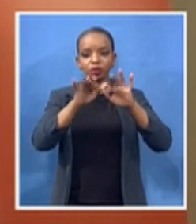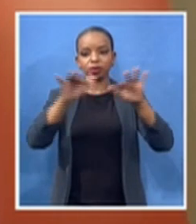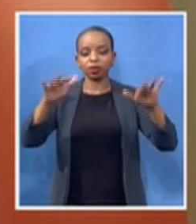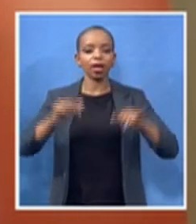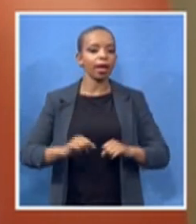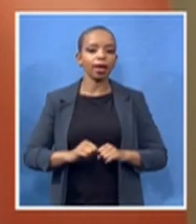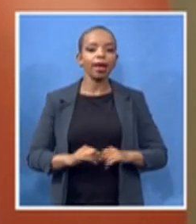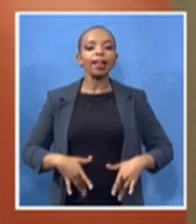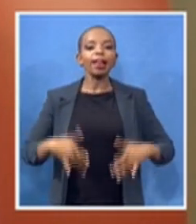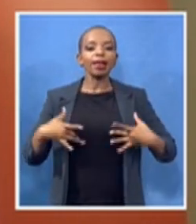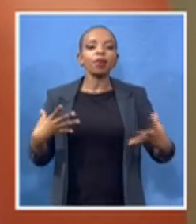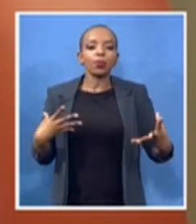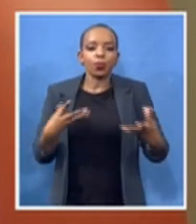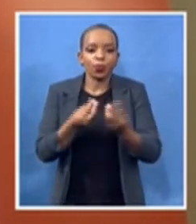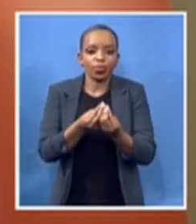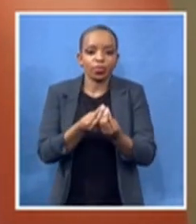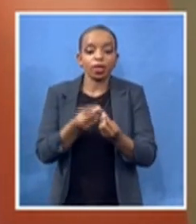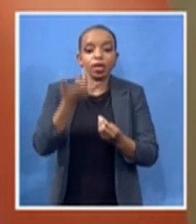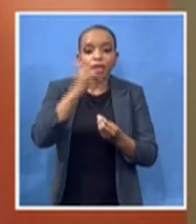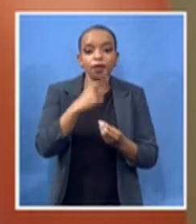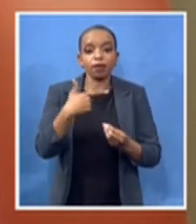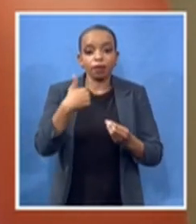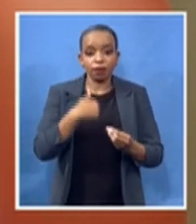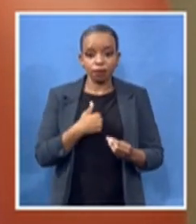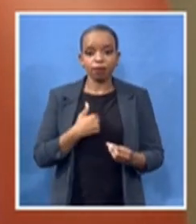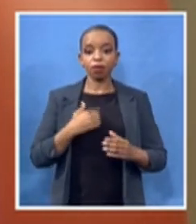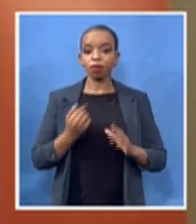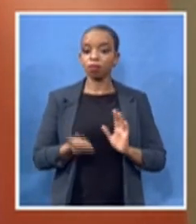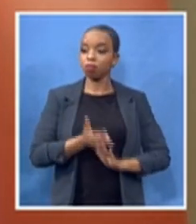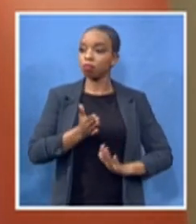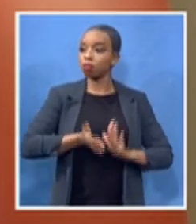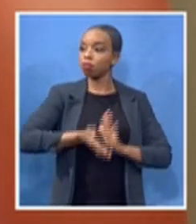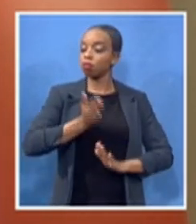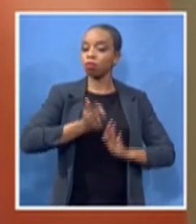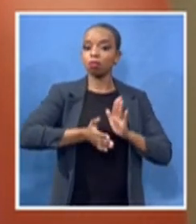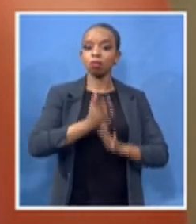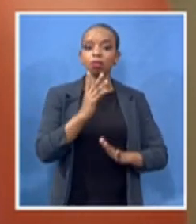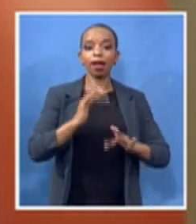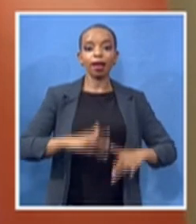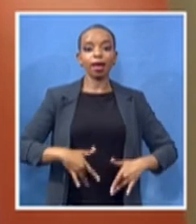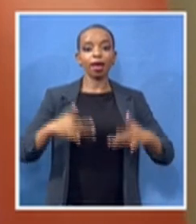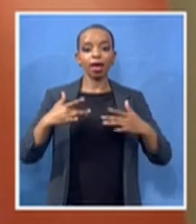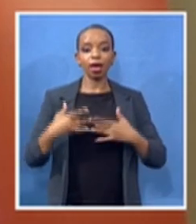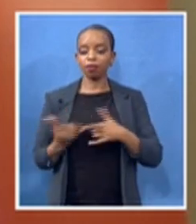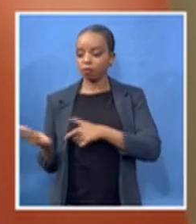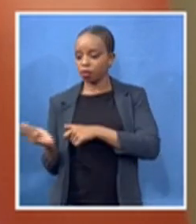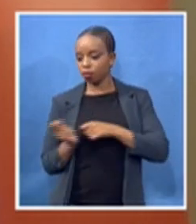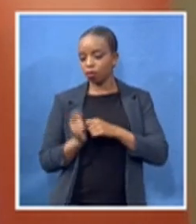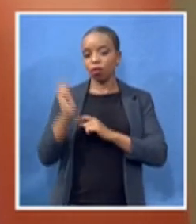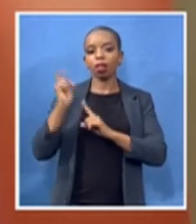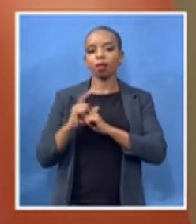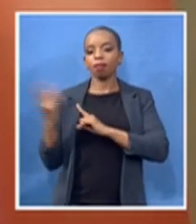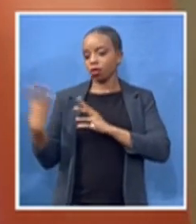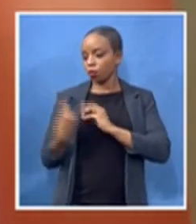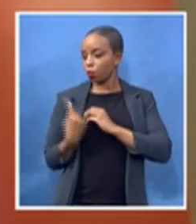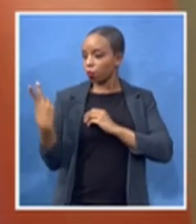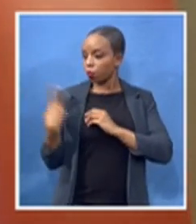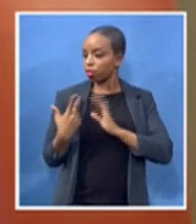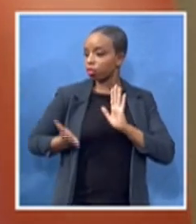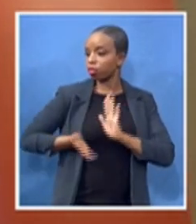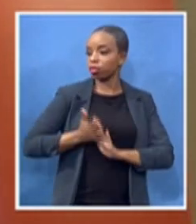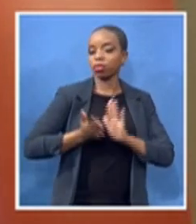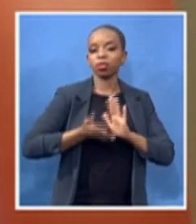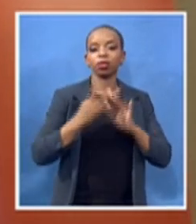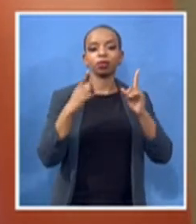you close quote i want to challenge ourselves to reflect and assess how are we measuring up to